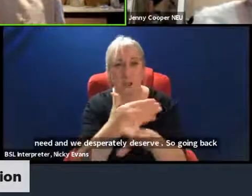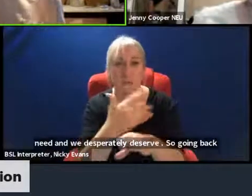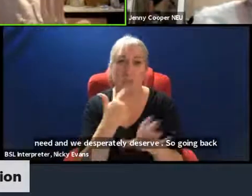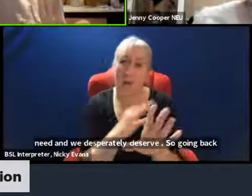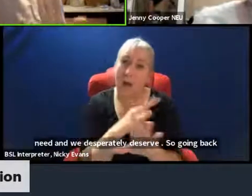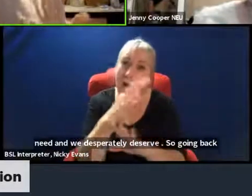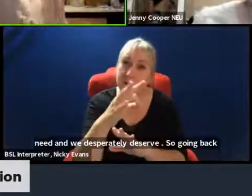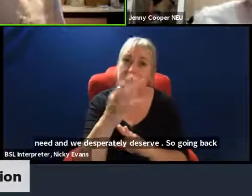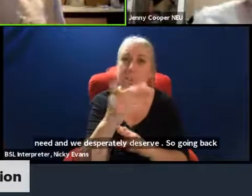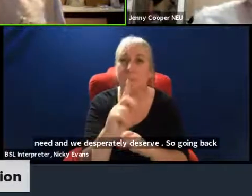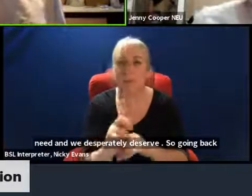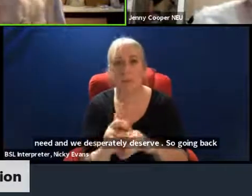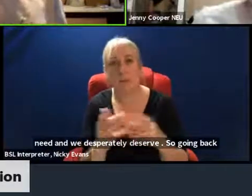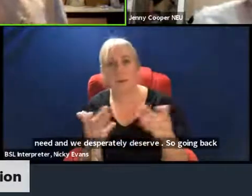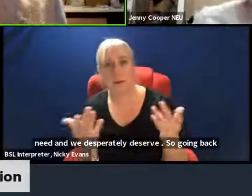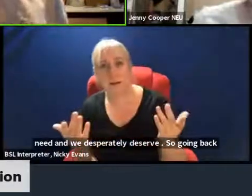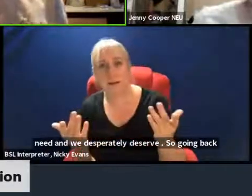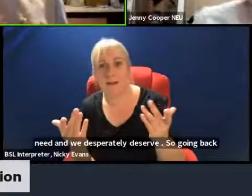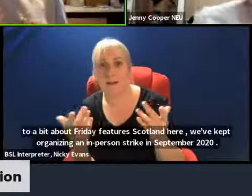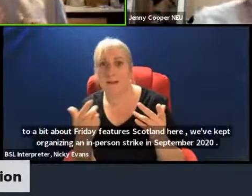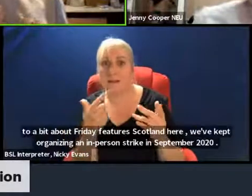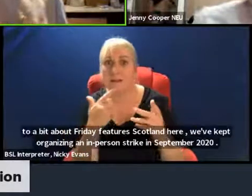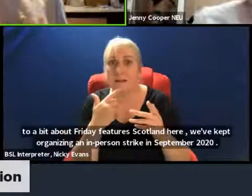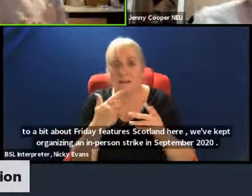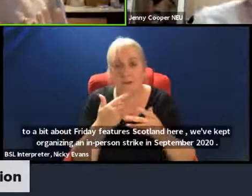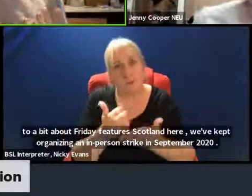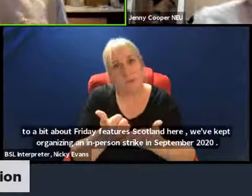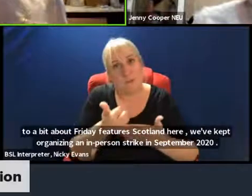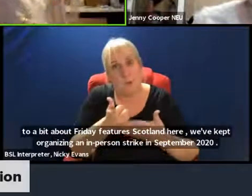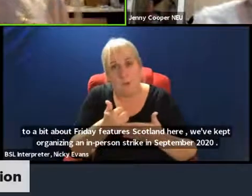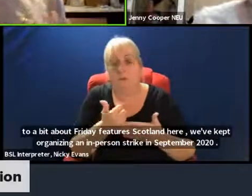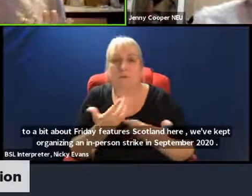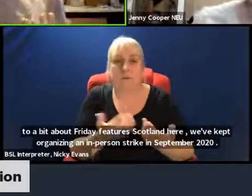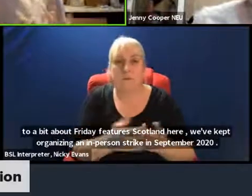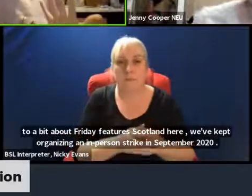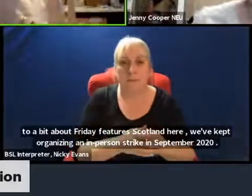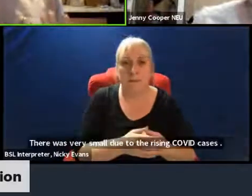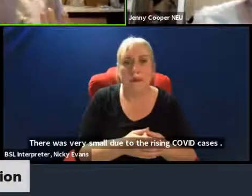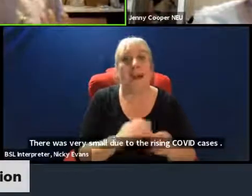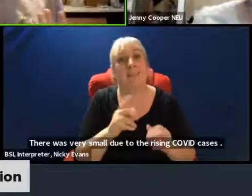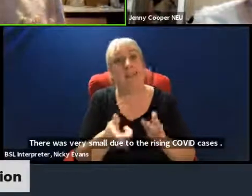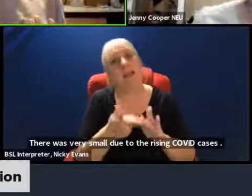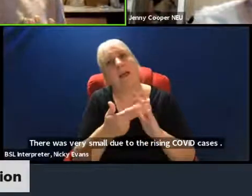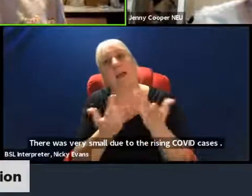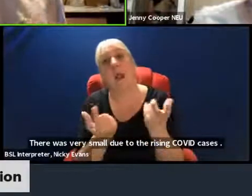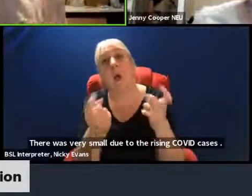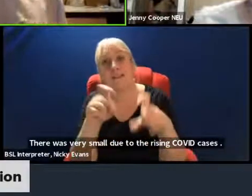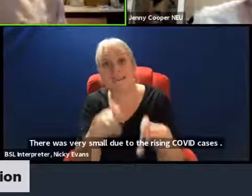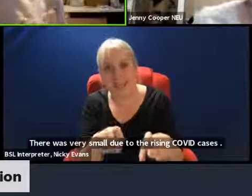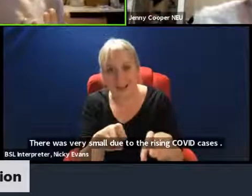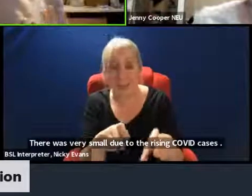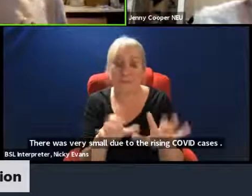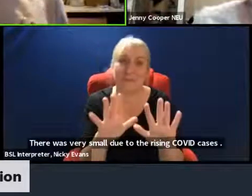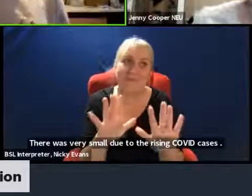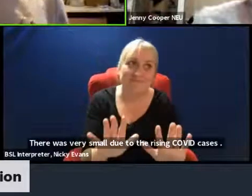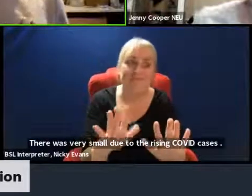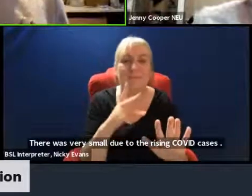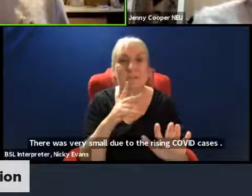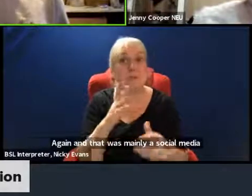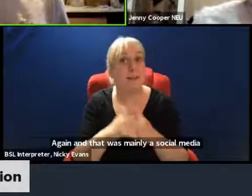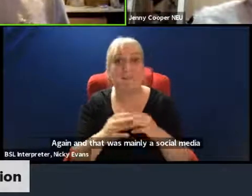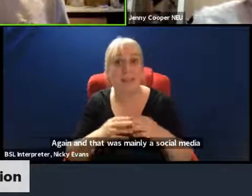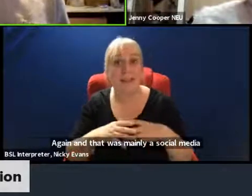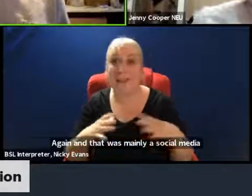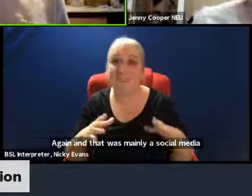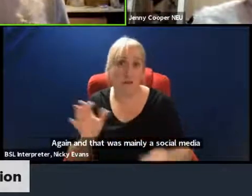us signs, which was still really good. And got a lot in. And then another lockdown started to happen, but we didn't give up. We